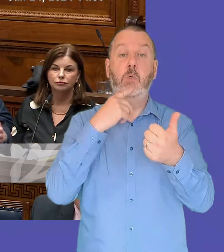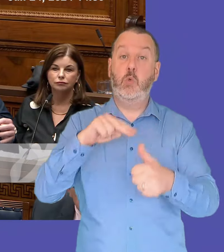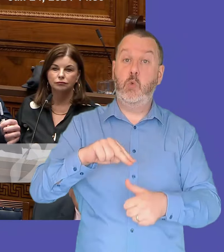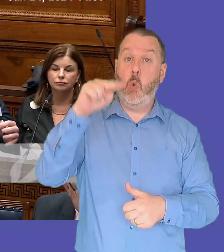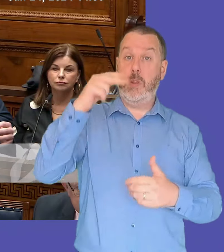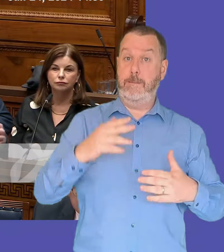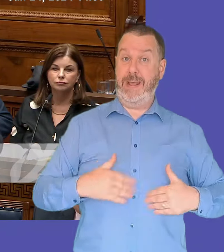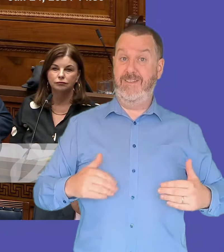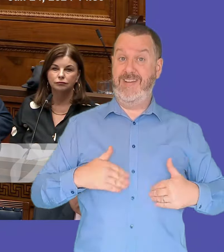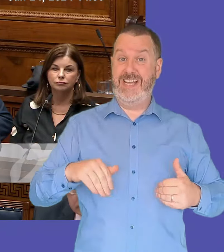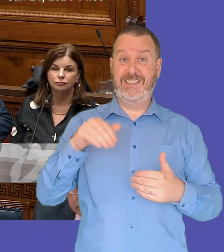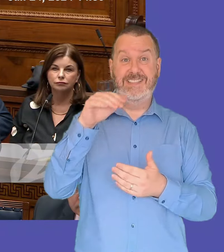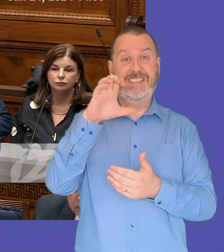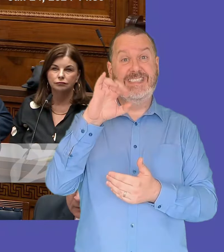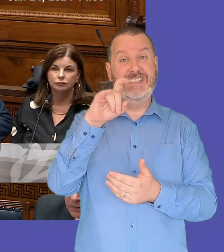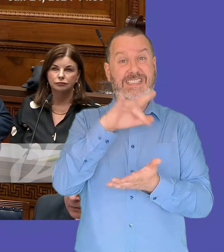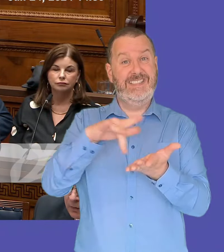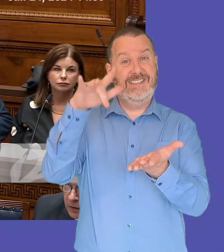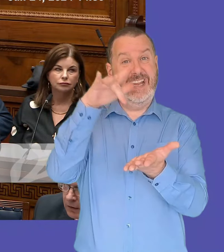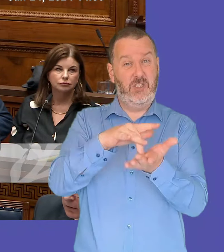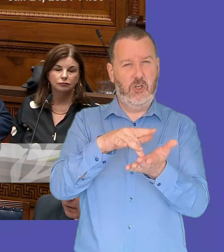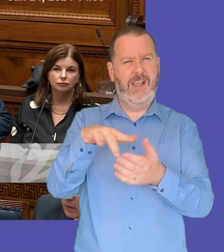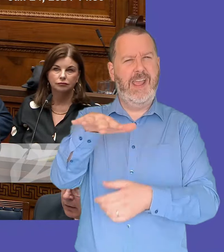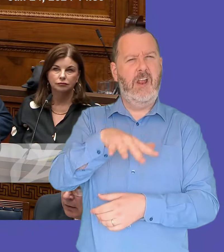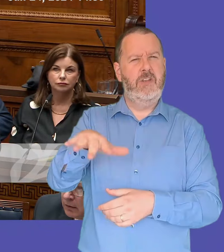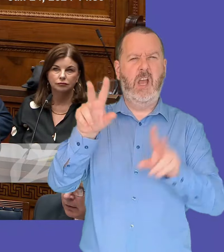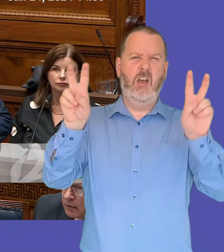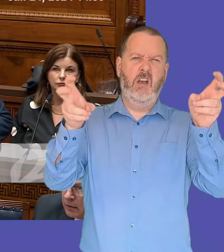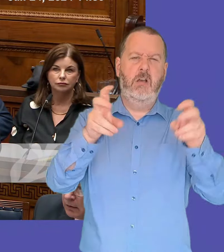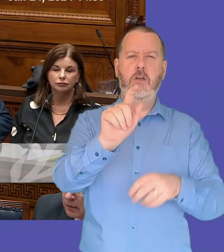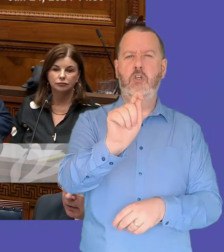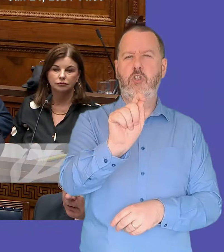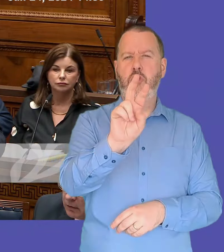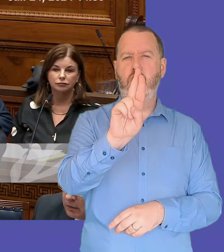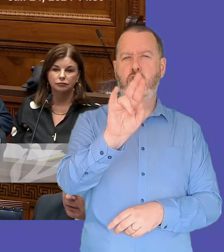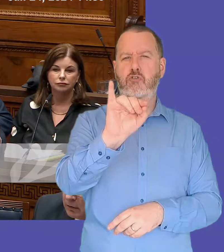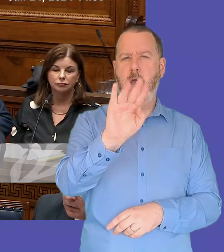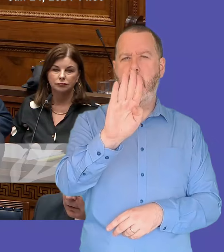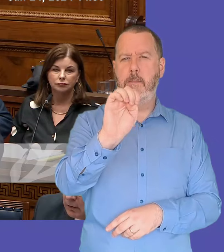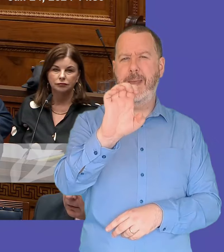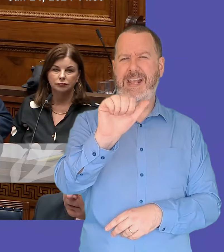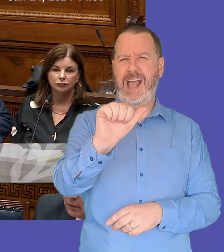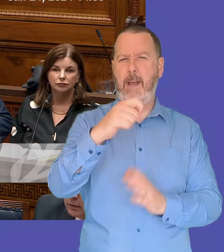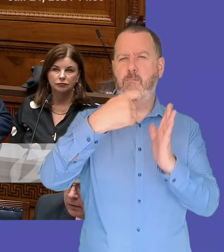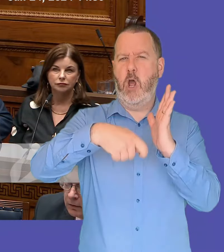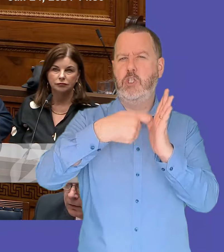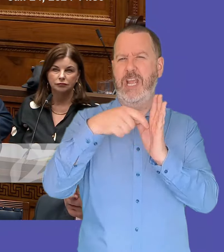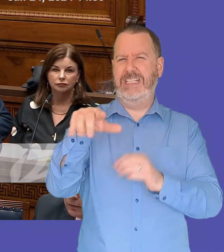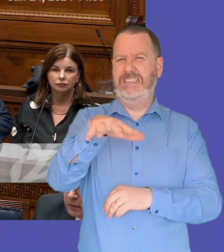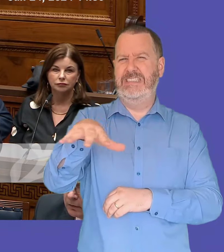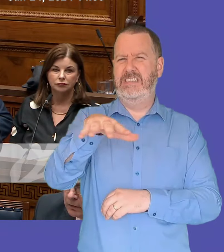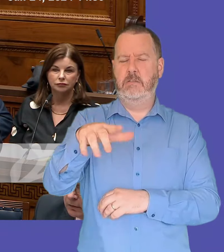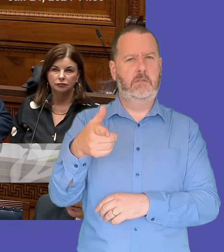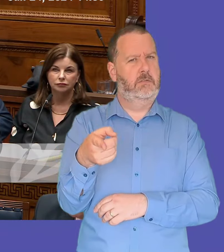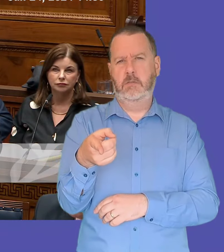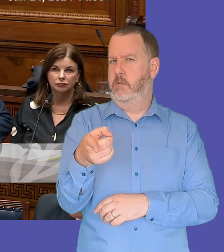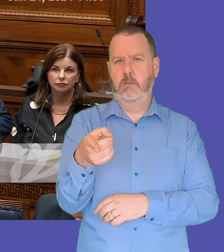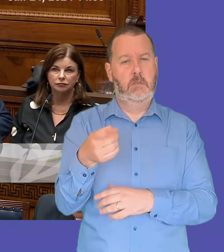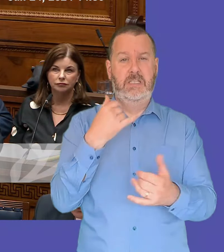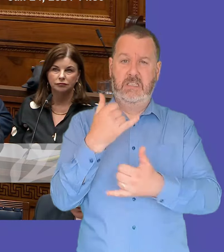city center an area commonly known now as the tribeca project years of progressive